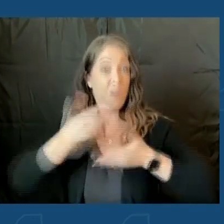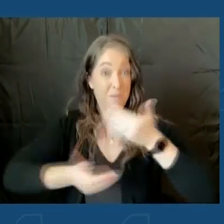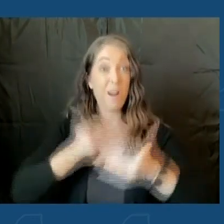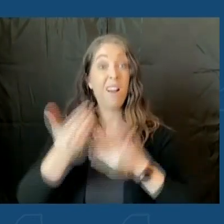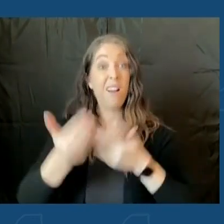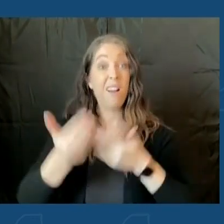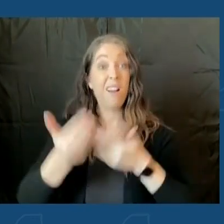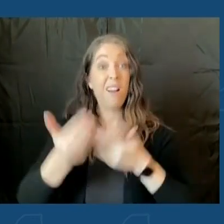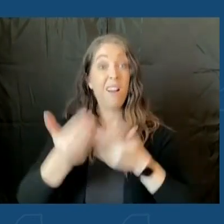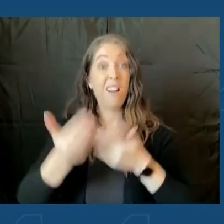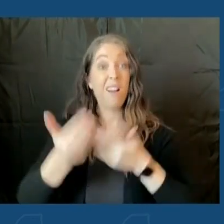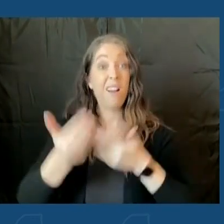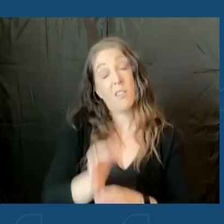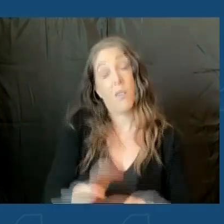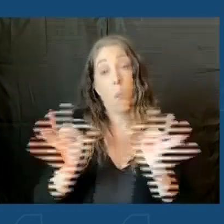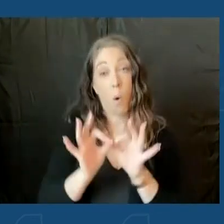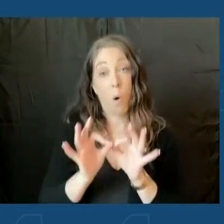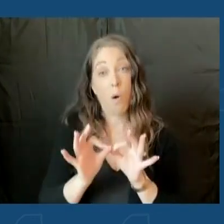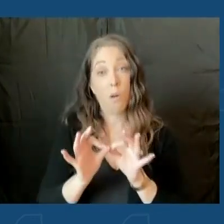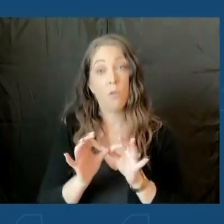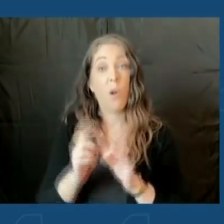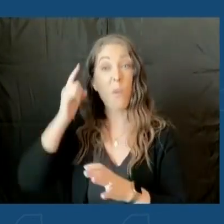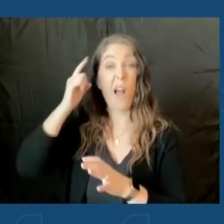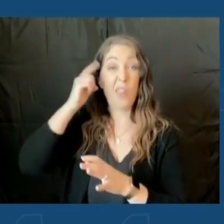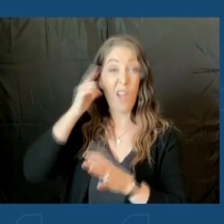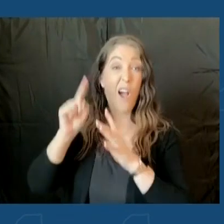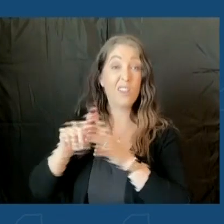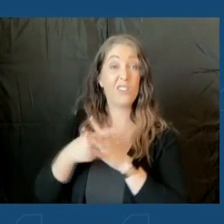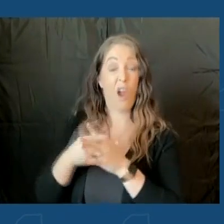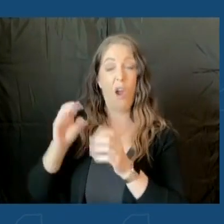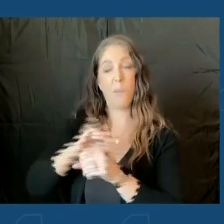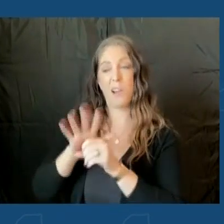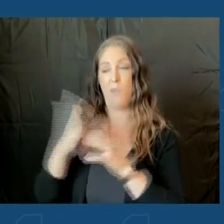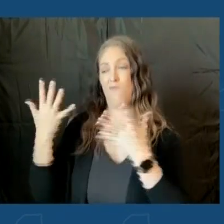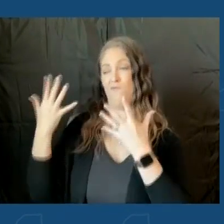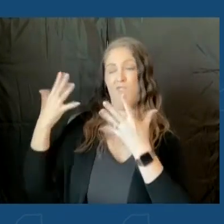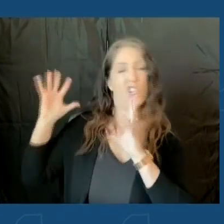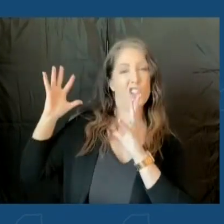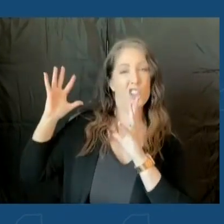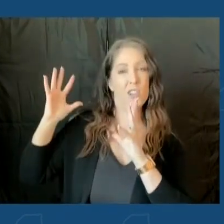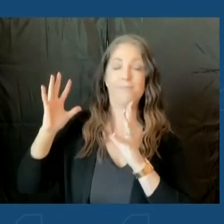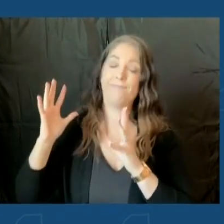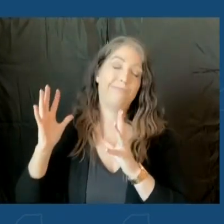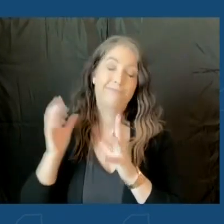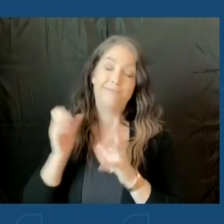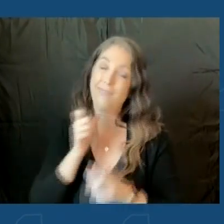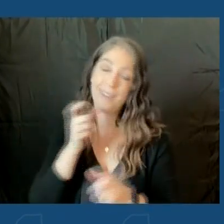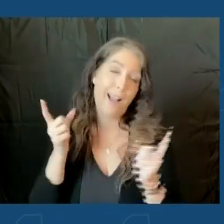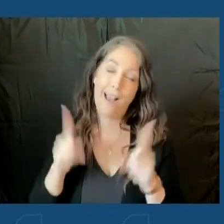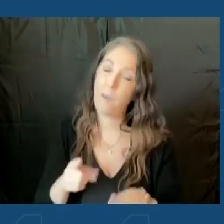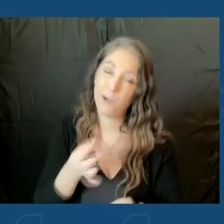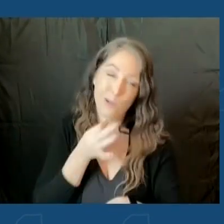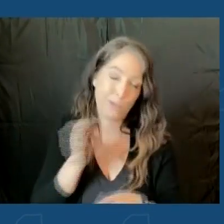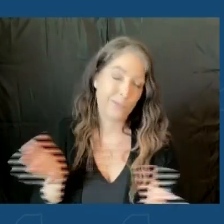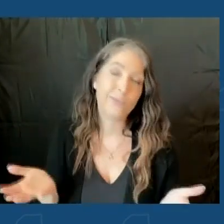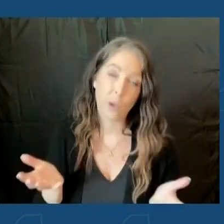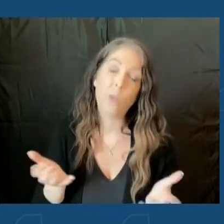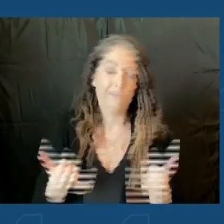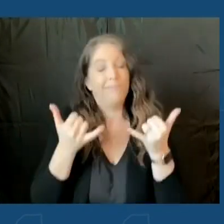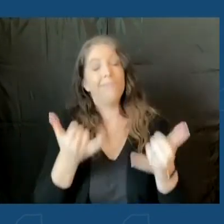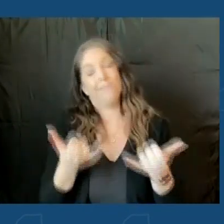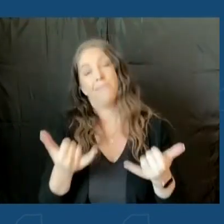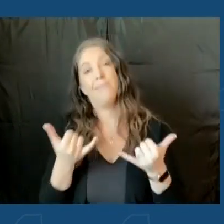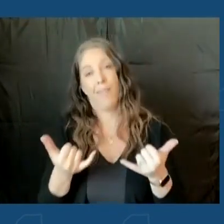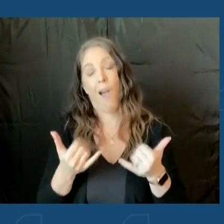Again, we had thought it would start when the pandemic was completely in rearview mirror, but that's not going to happen anytime soon. So now is the right time to go forth